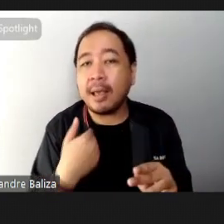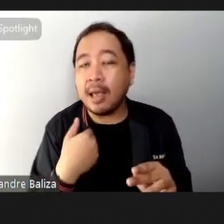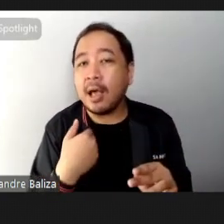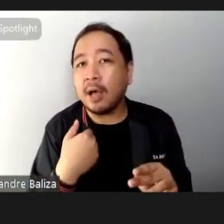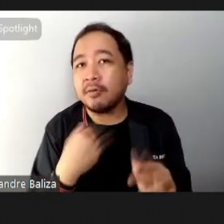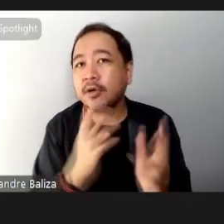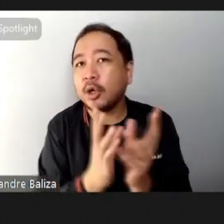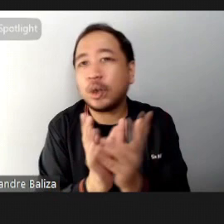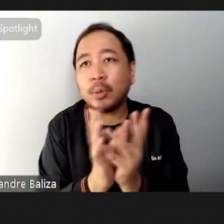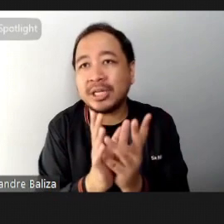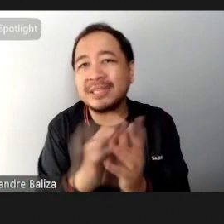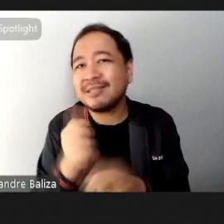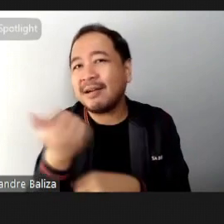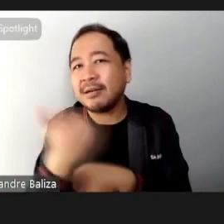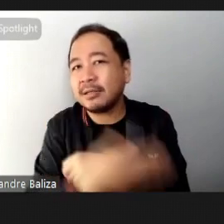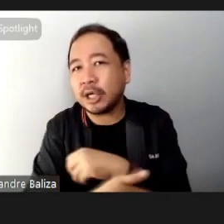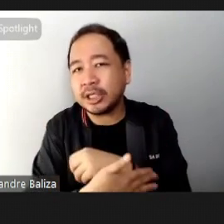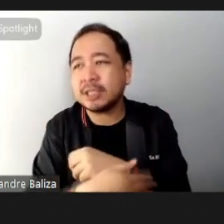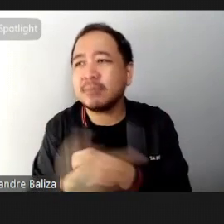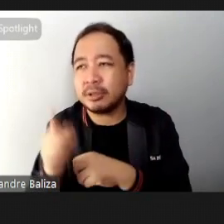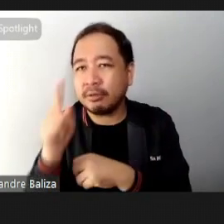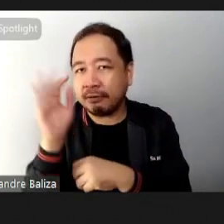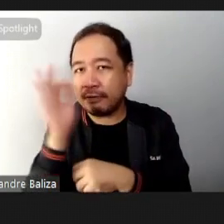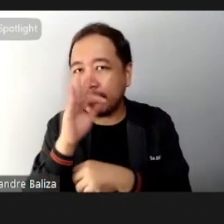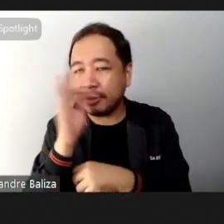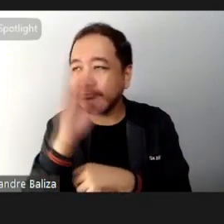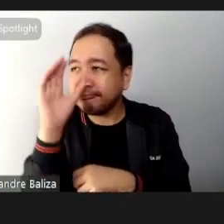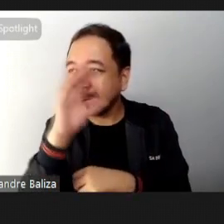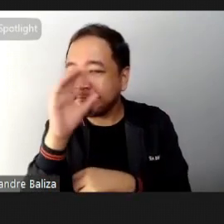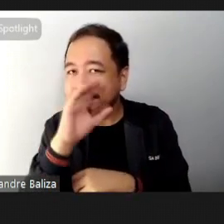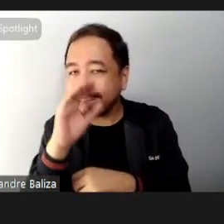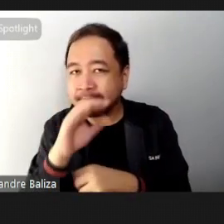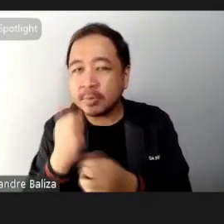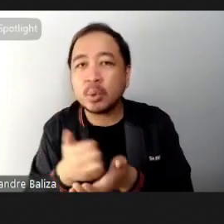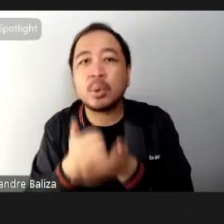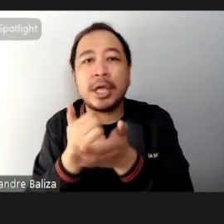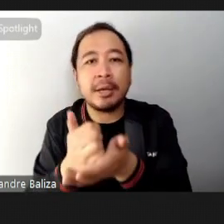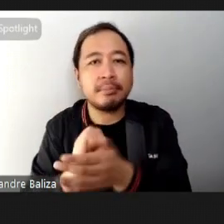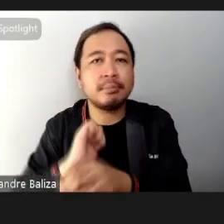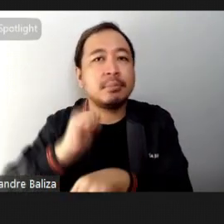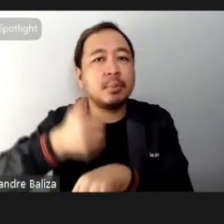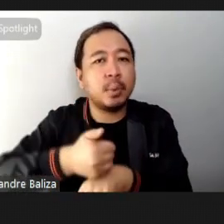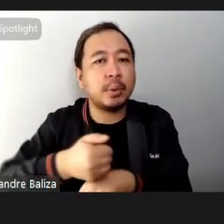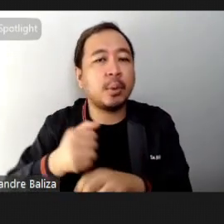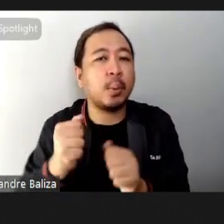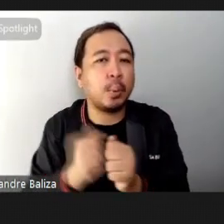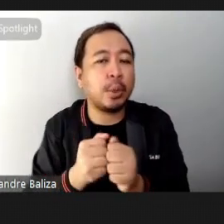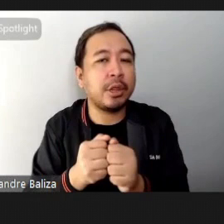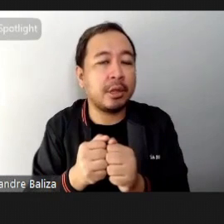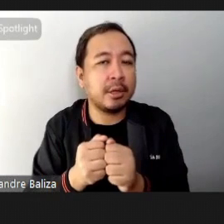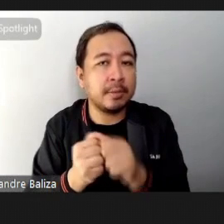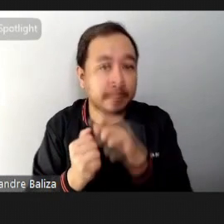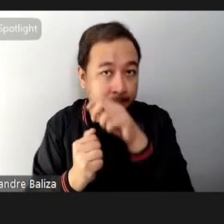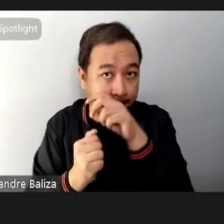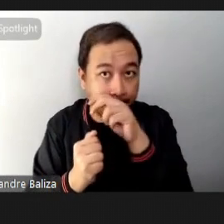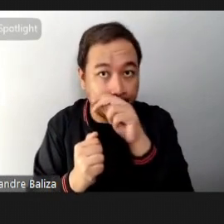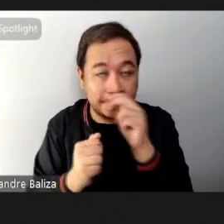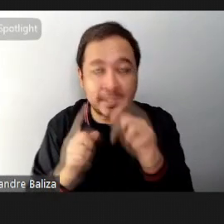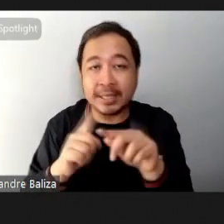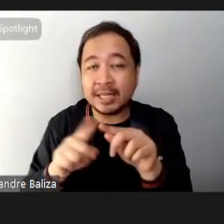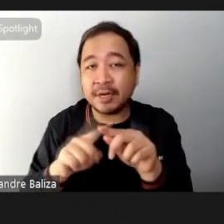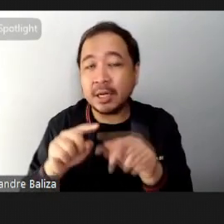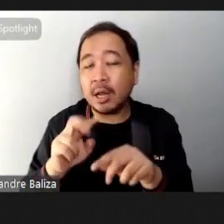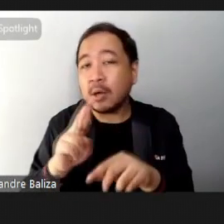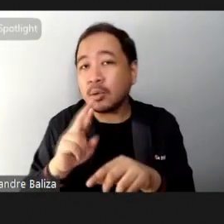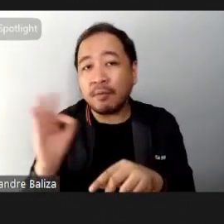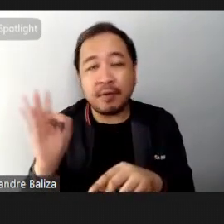several Filipinos looking for communities and we've helped them connect with different row flow suppliers and